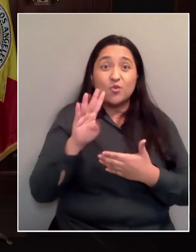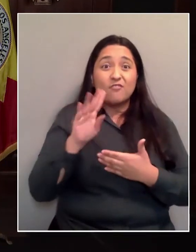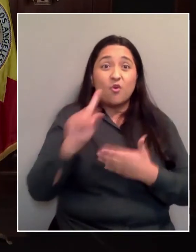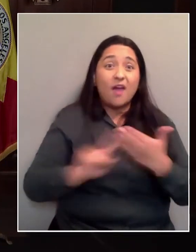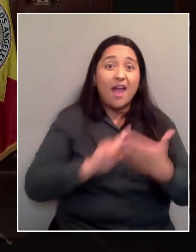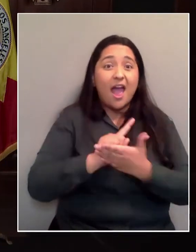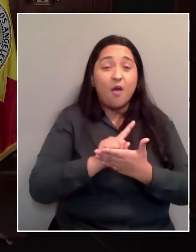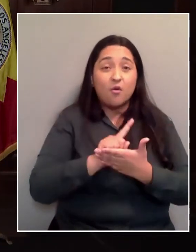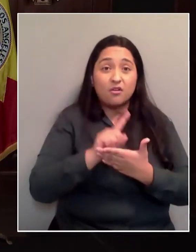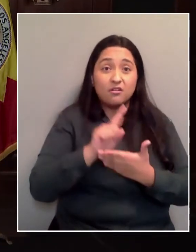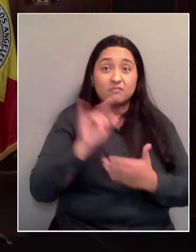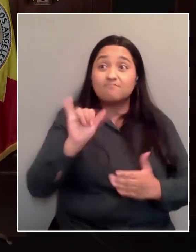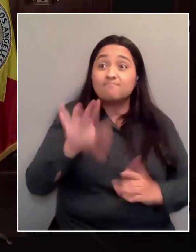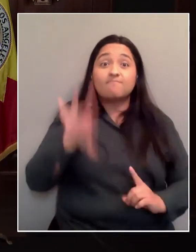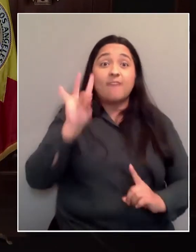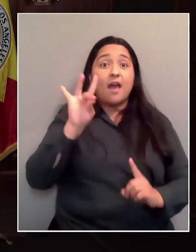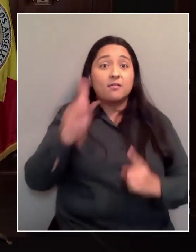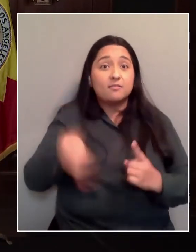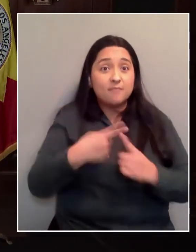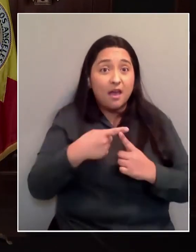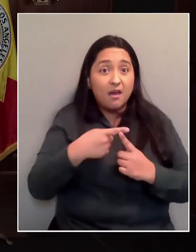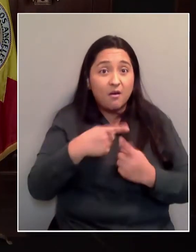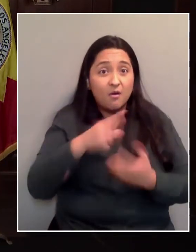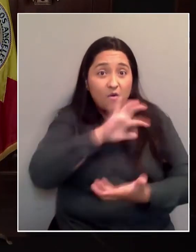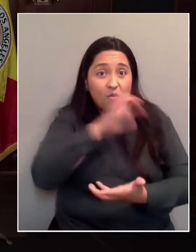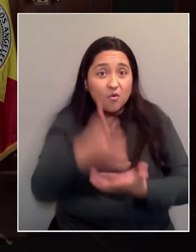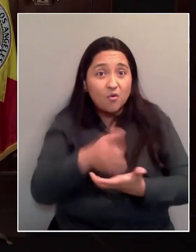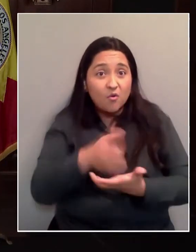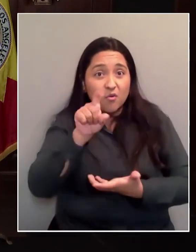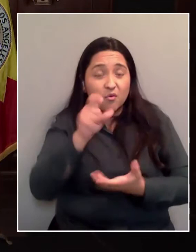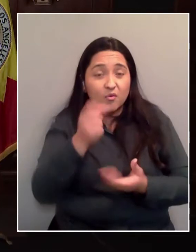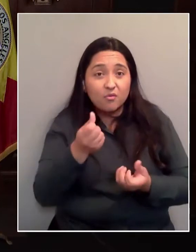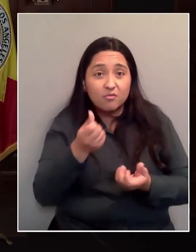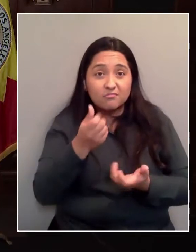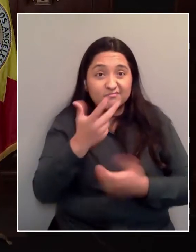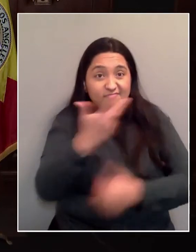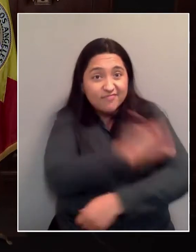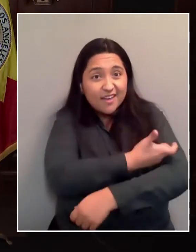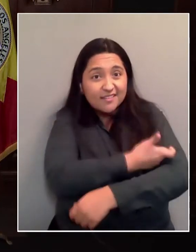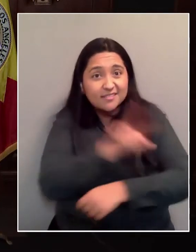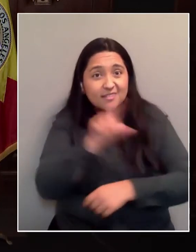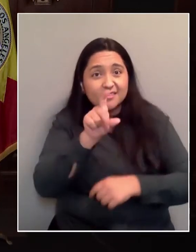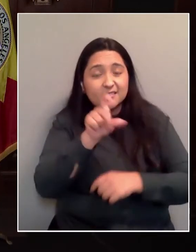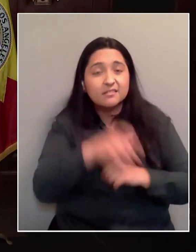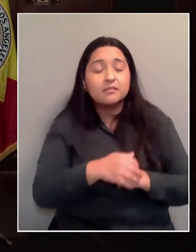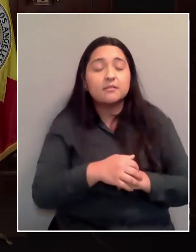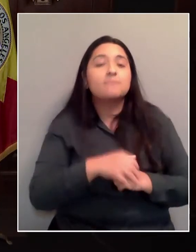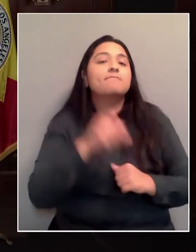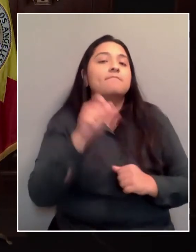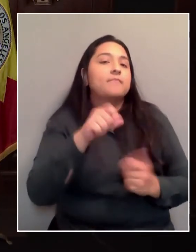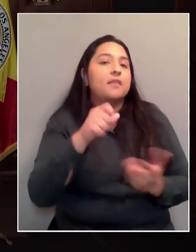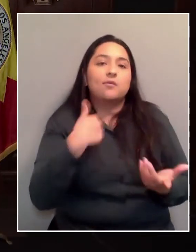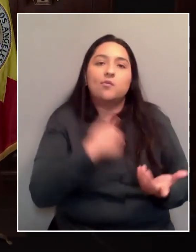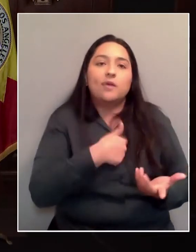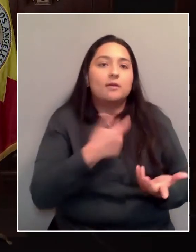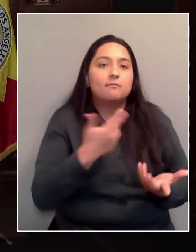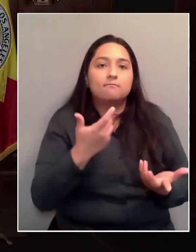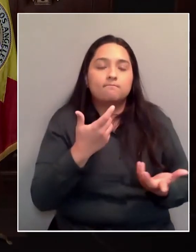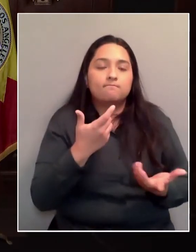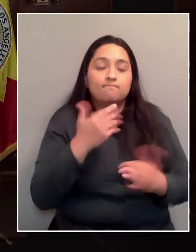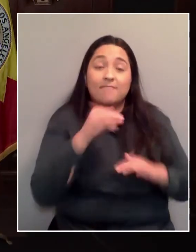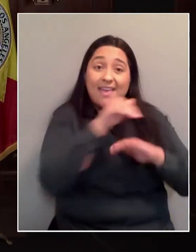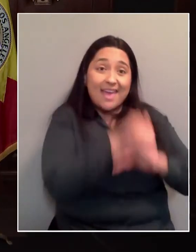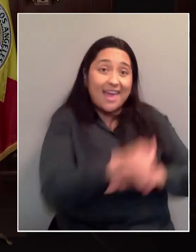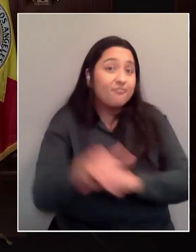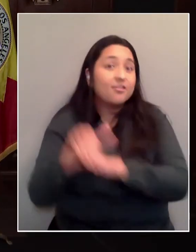will be slashed this week. Yes, we learned. I mean, we always are every single night and every single